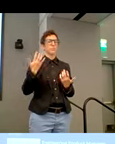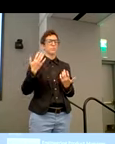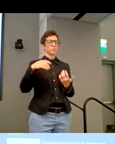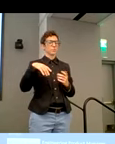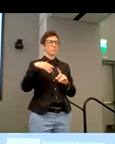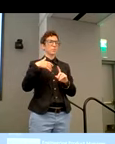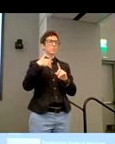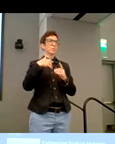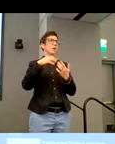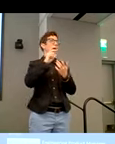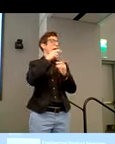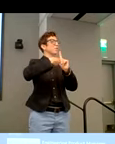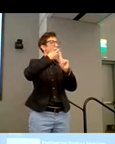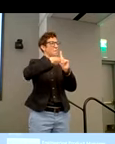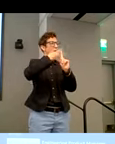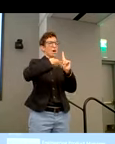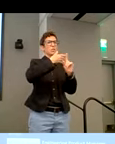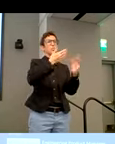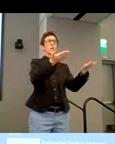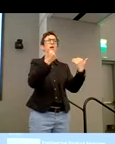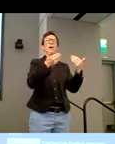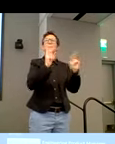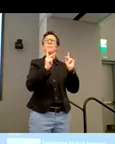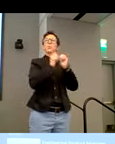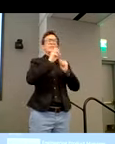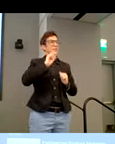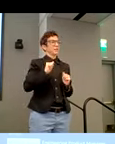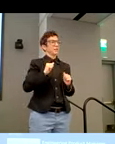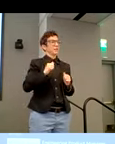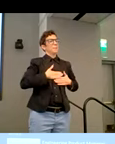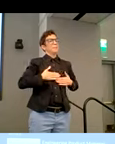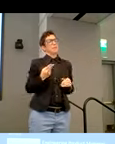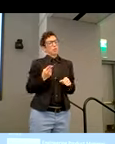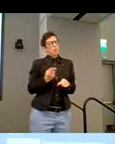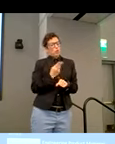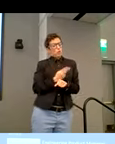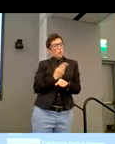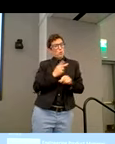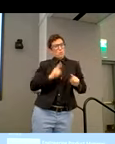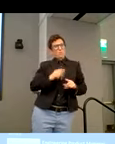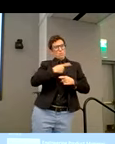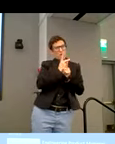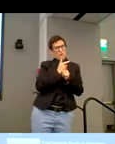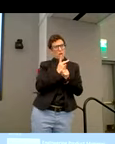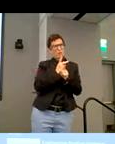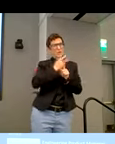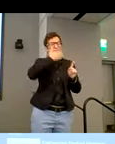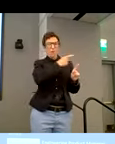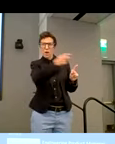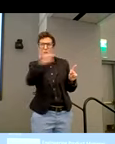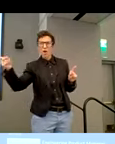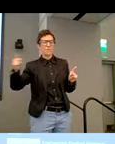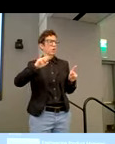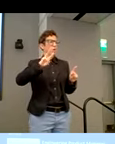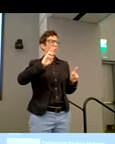different abilities to actually use our products in front of our engineering product team and UX design team, and they